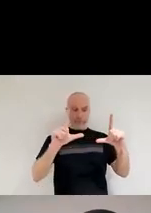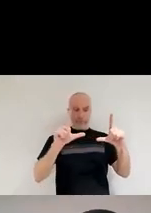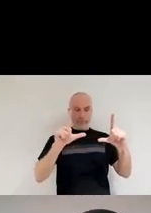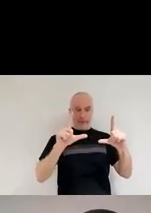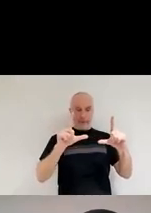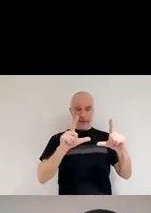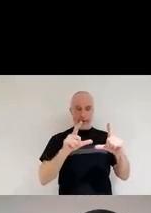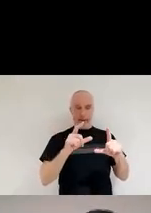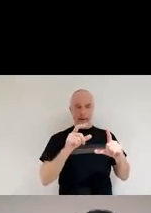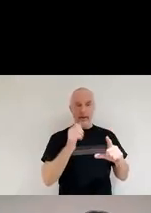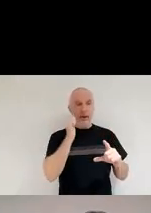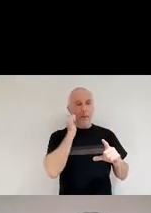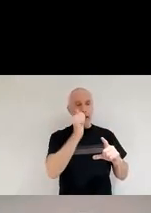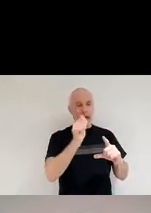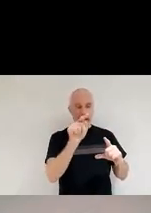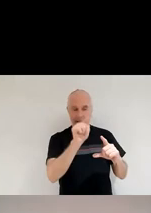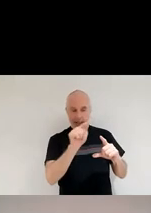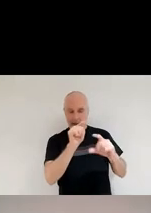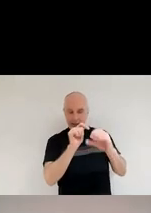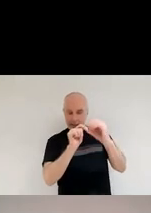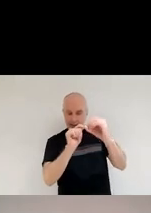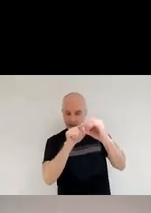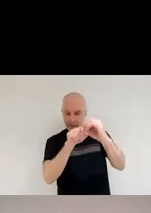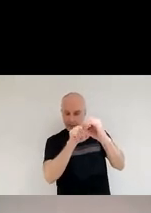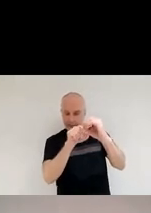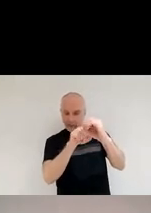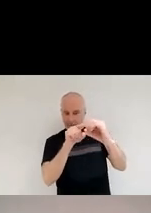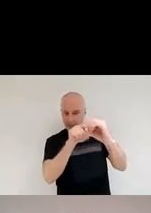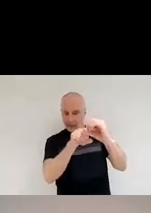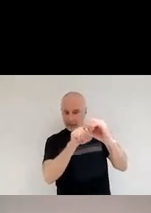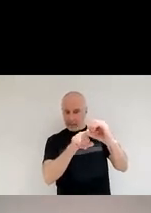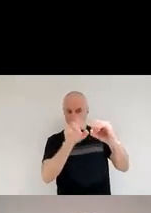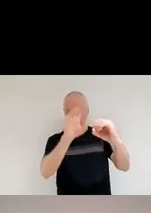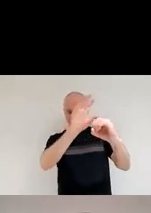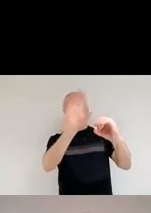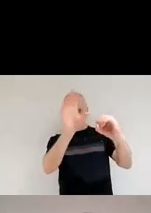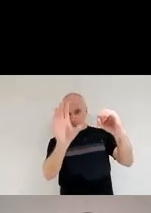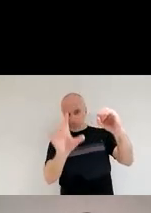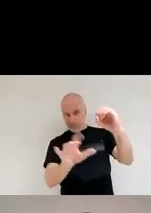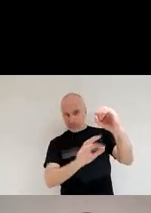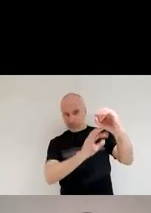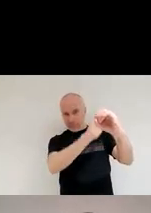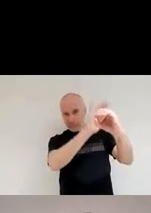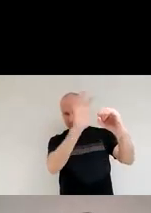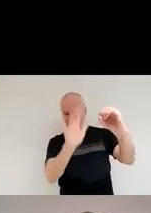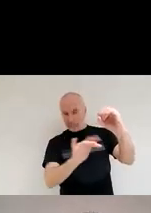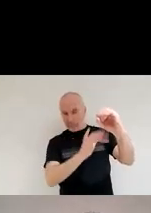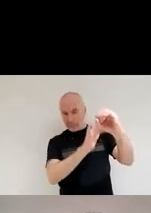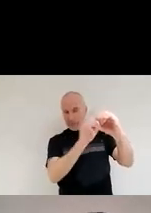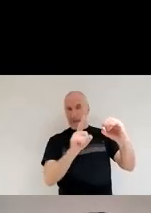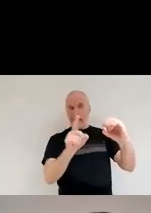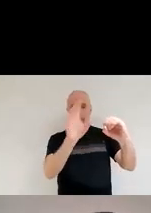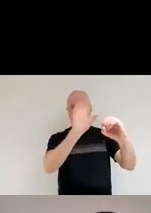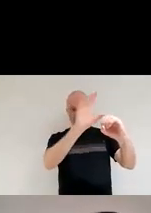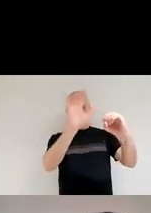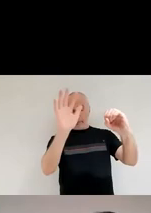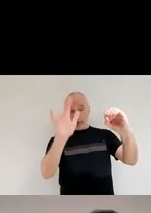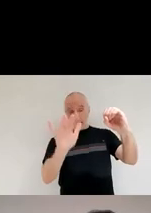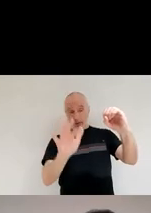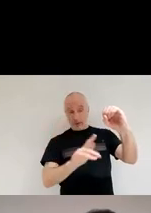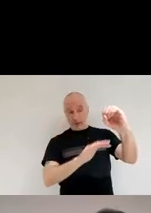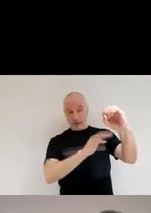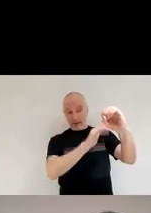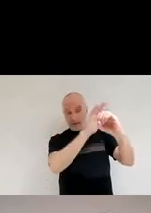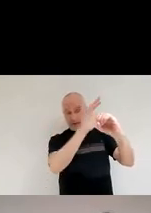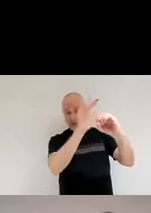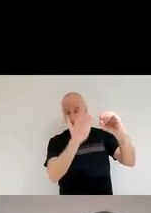the black region there. But what you can see on the outer layers is that you have this bucket load of dust. So we